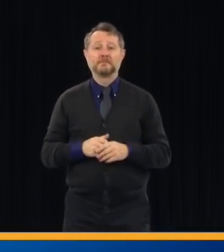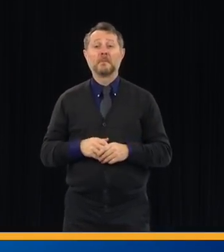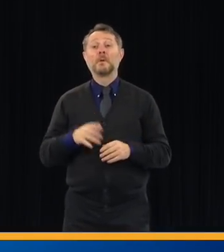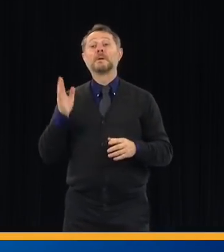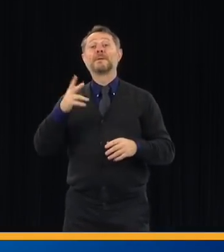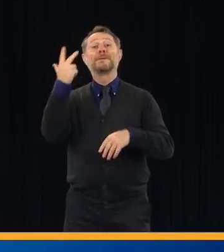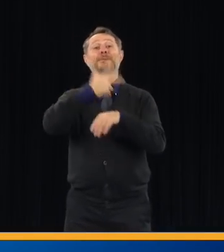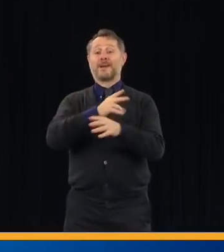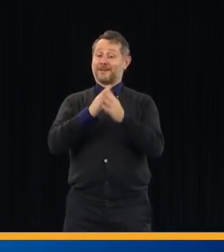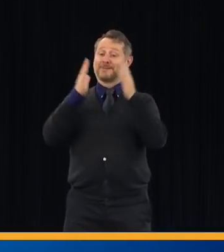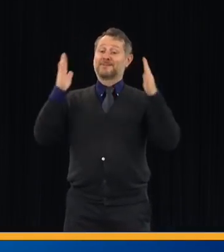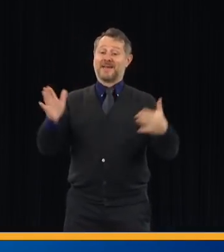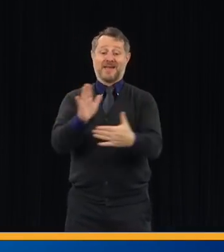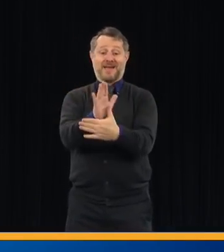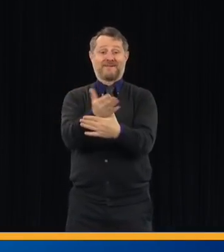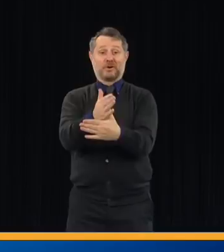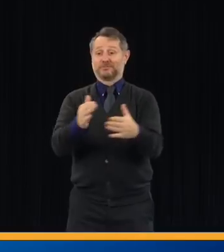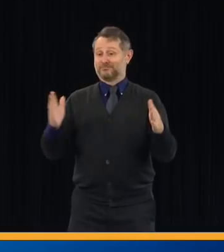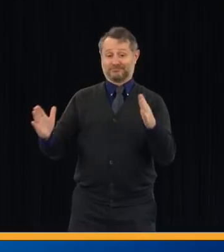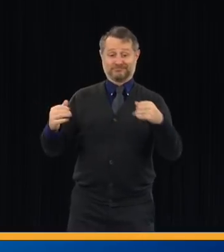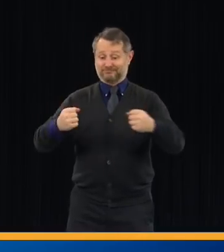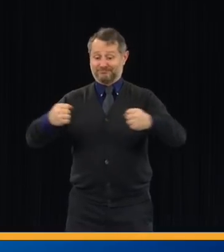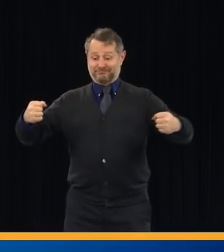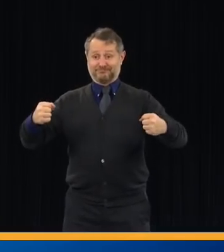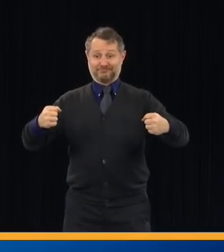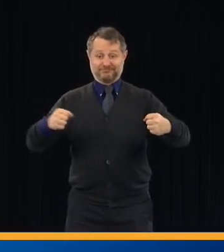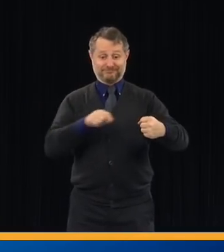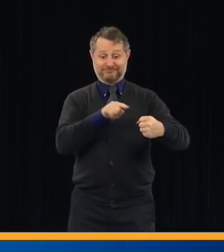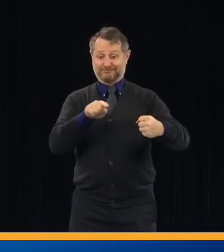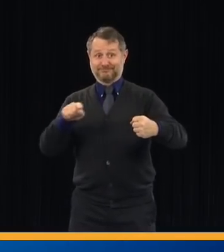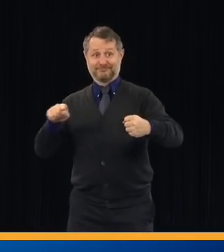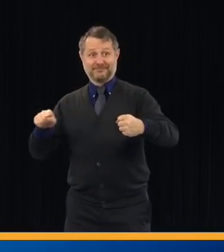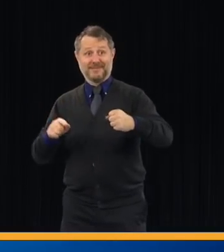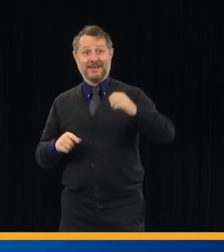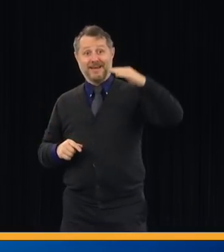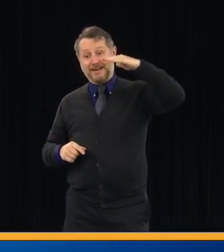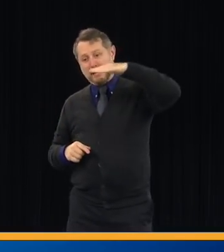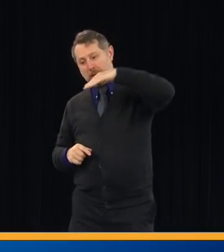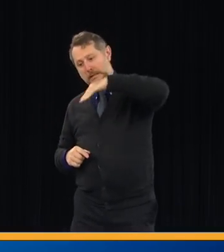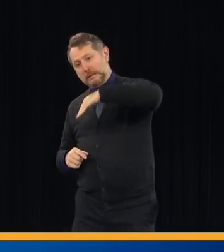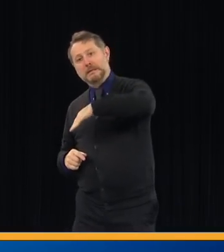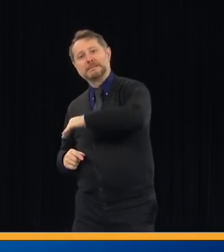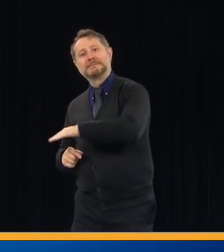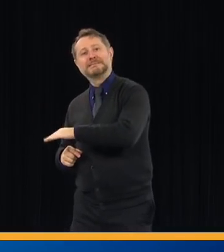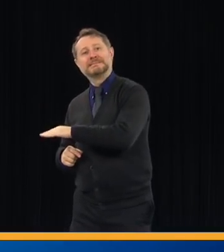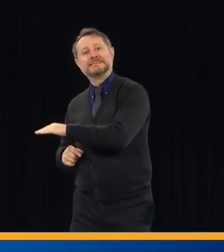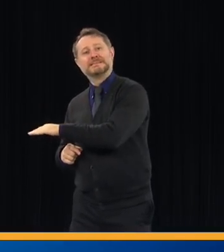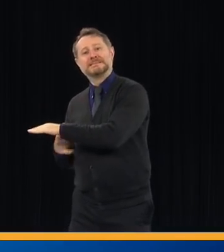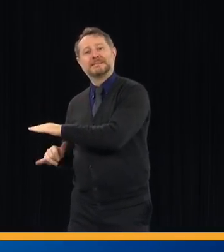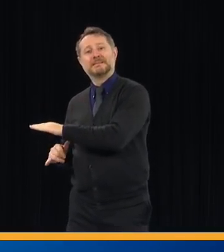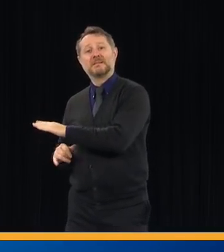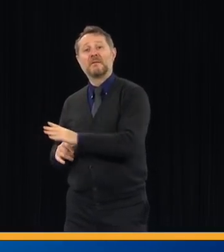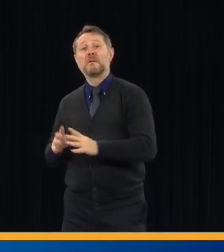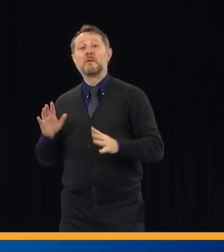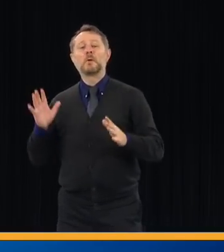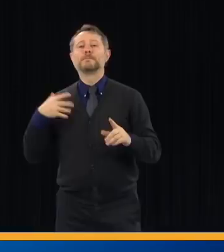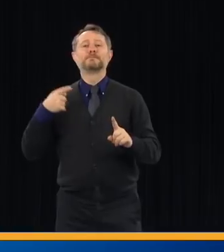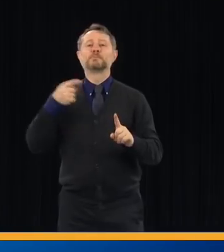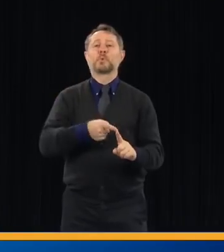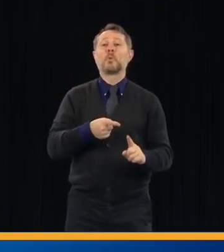intubation rate, again, is down relative to where we were. So all the numbers are basically